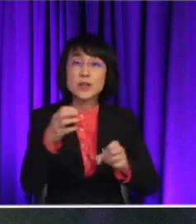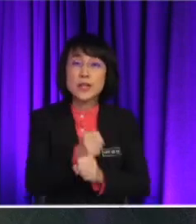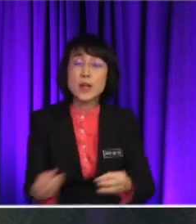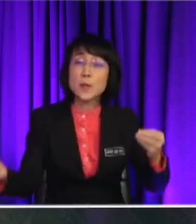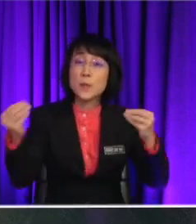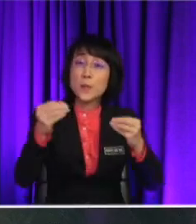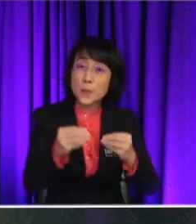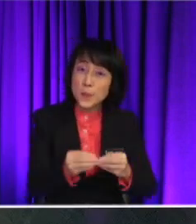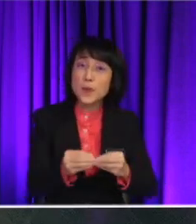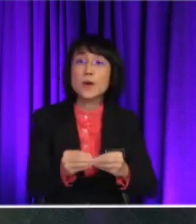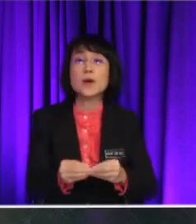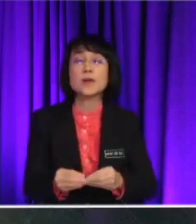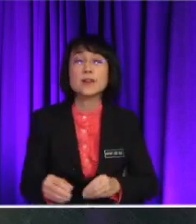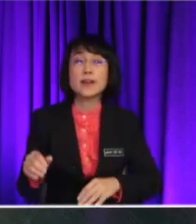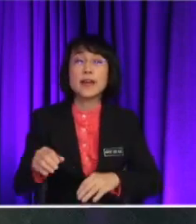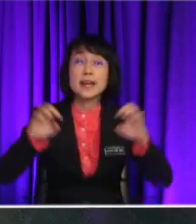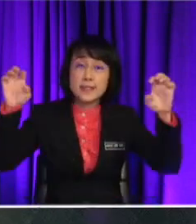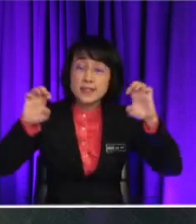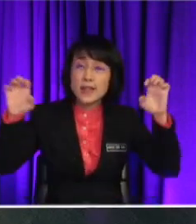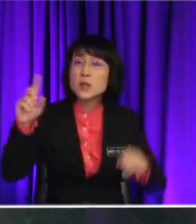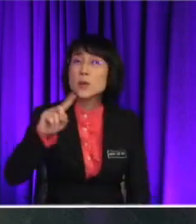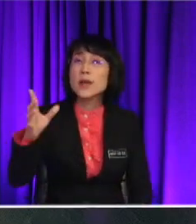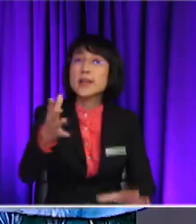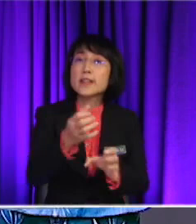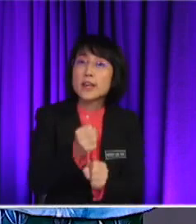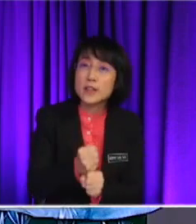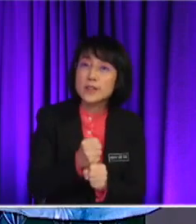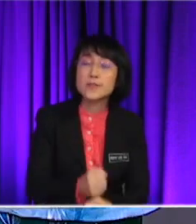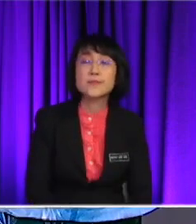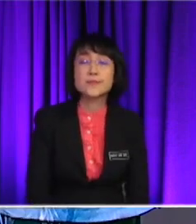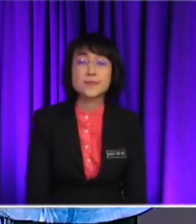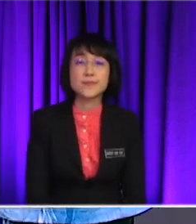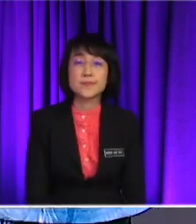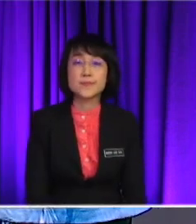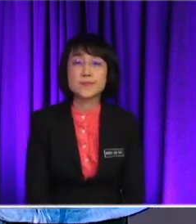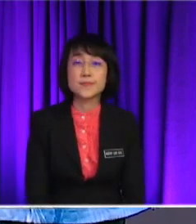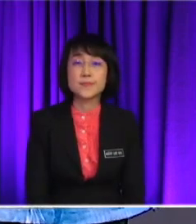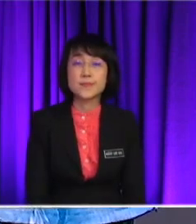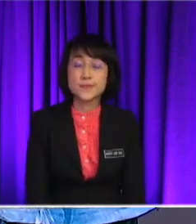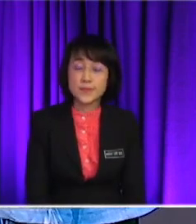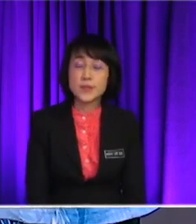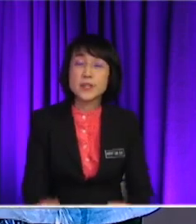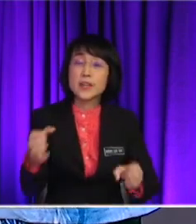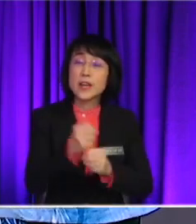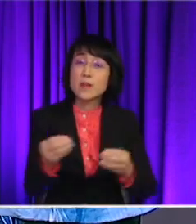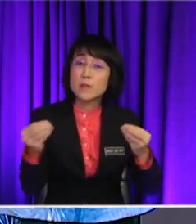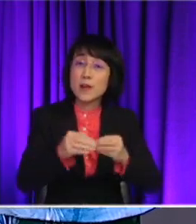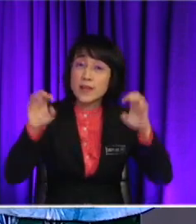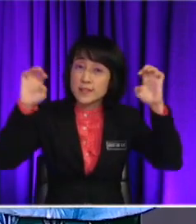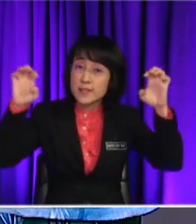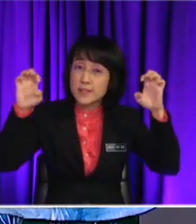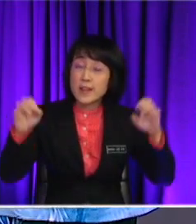exercises or materials for this lesson, where can I get it from? Yeah. So, if you would like to get more sources for this, you can actually